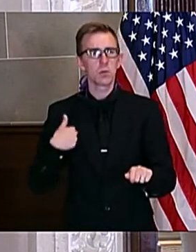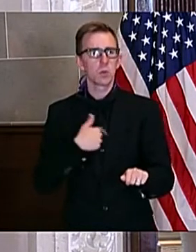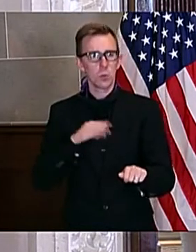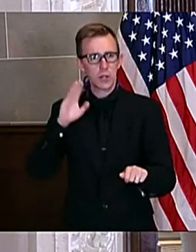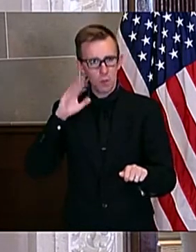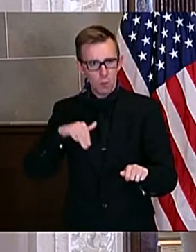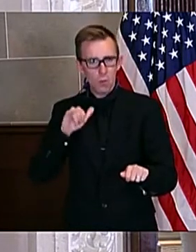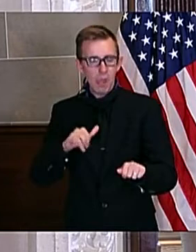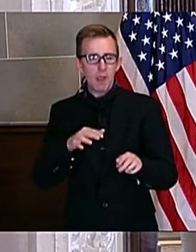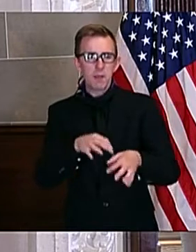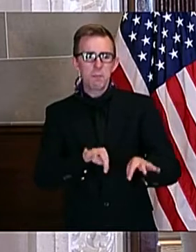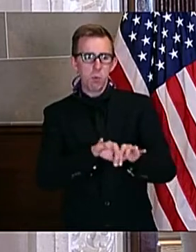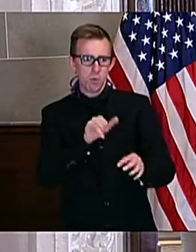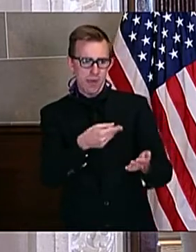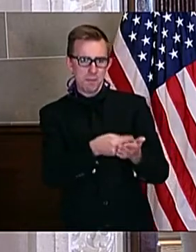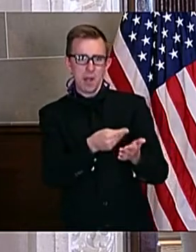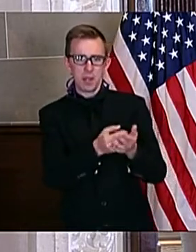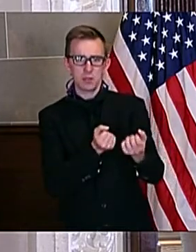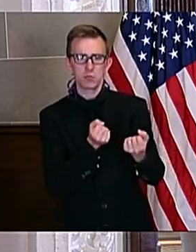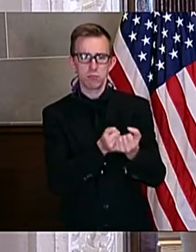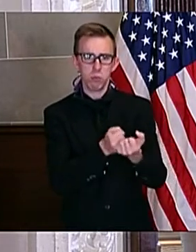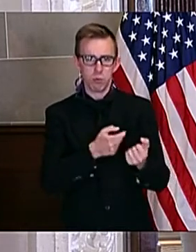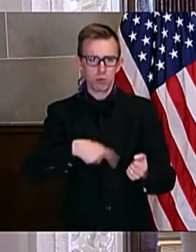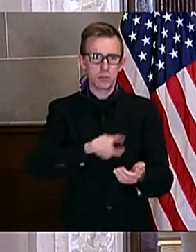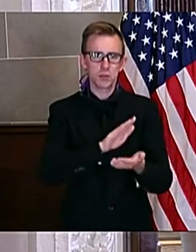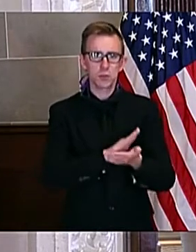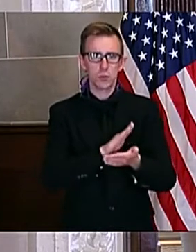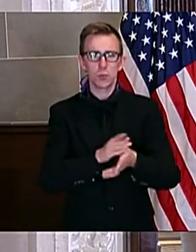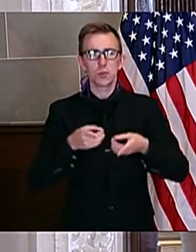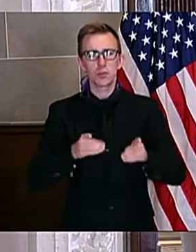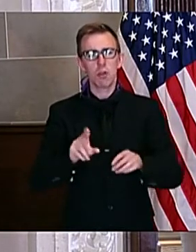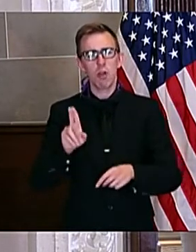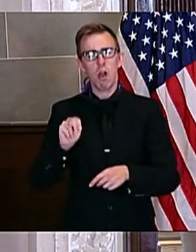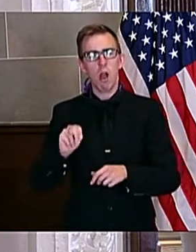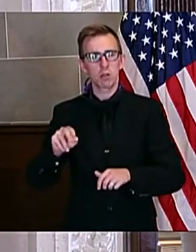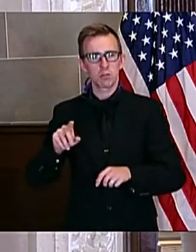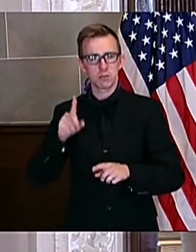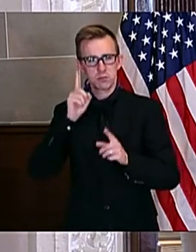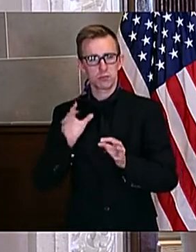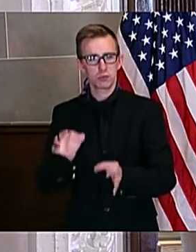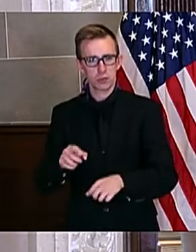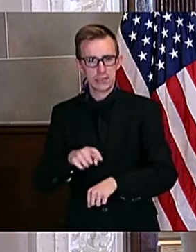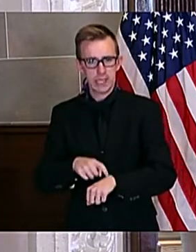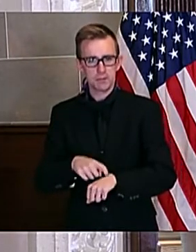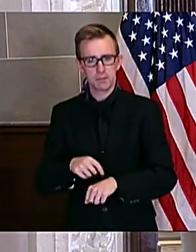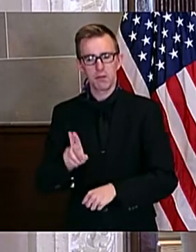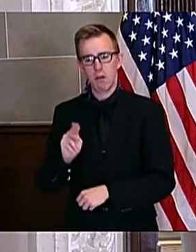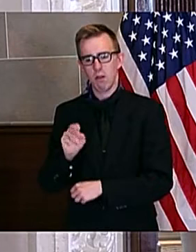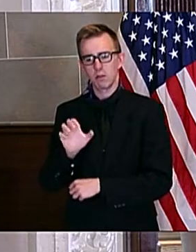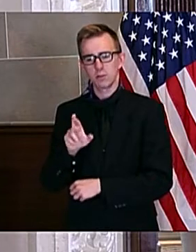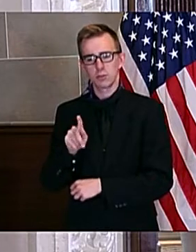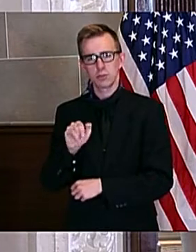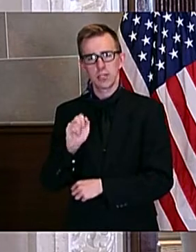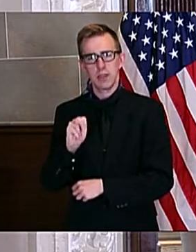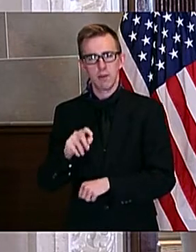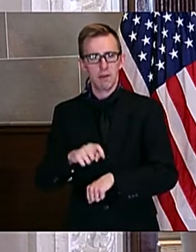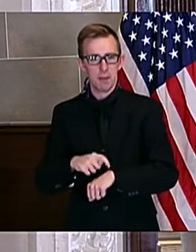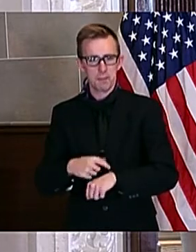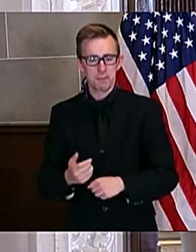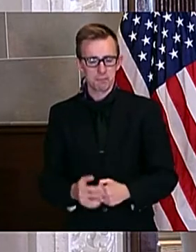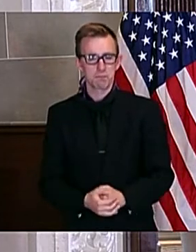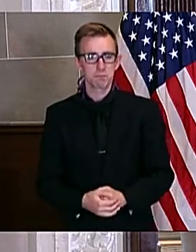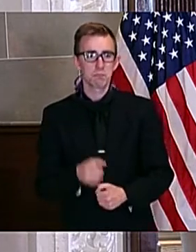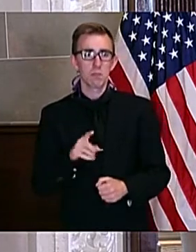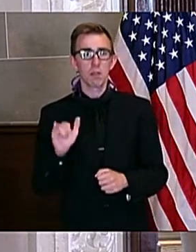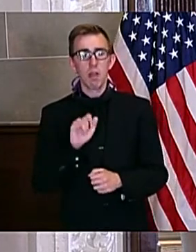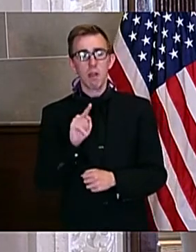this supplemental funding is during these uncertain times. Now, while these dollars are distributed like Title I funds,